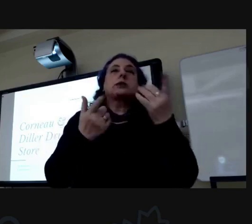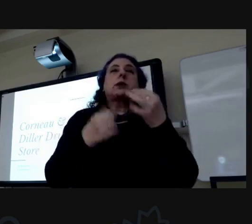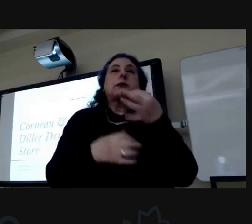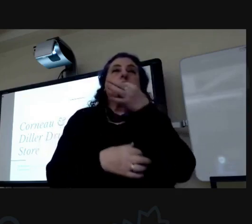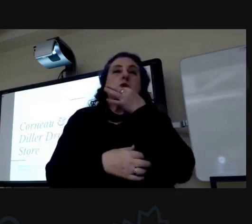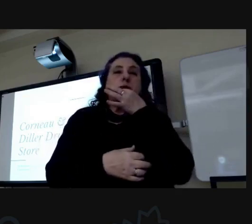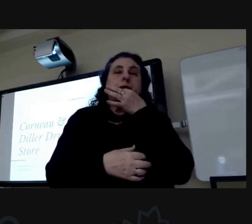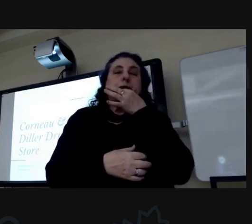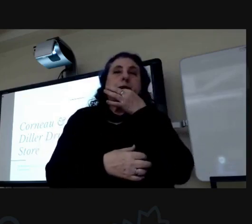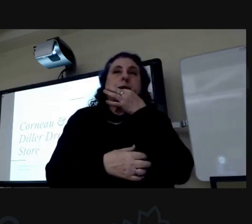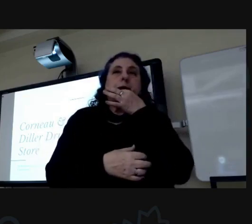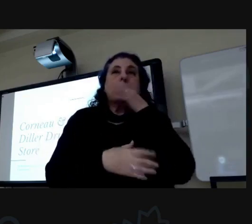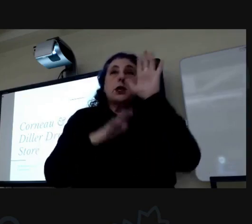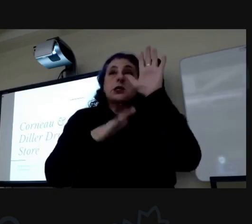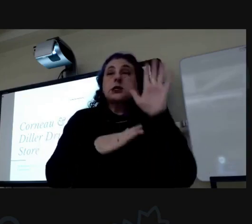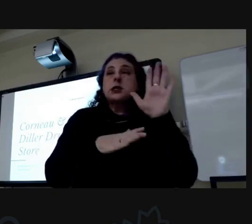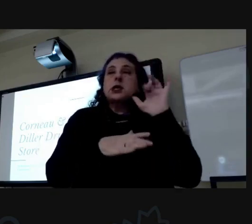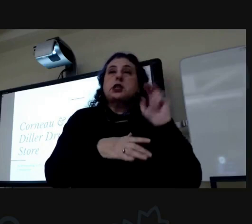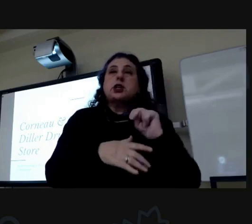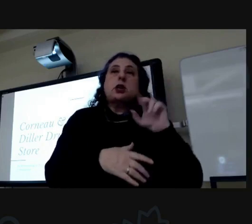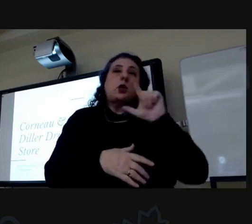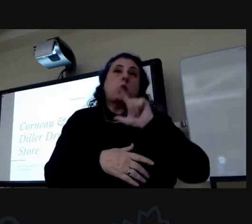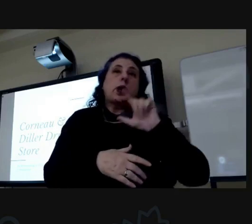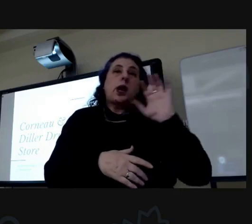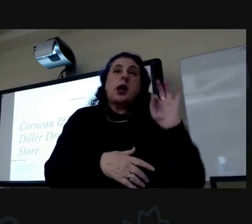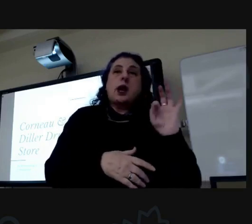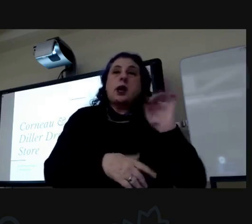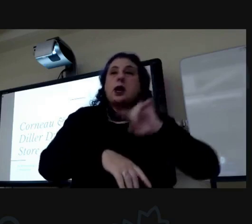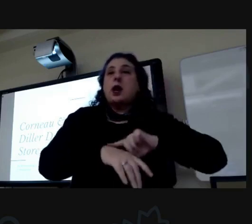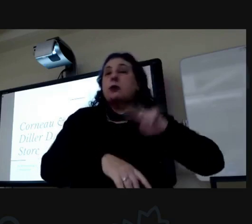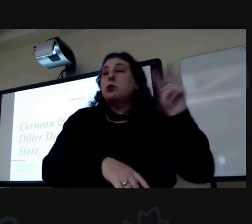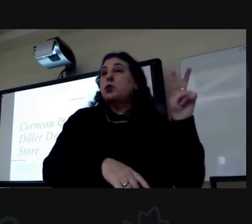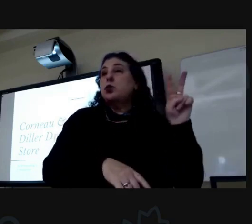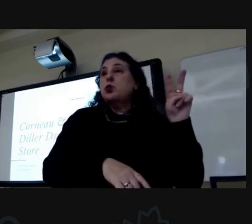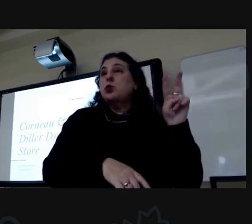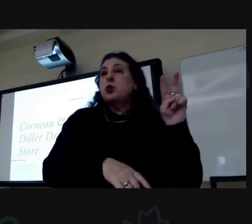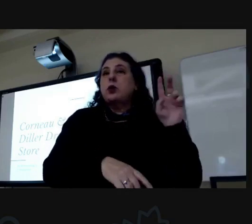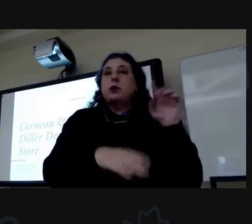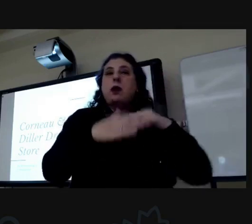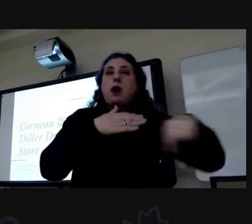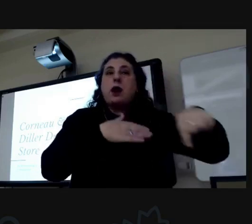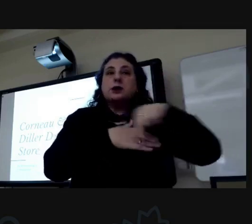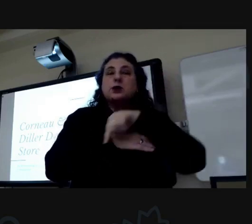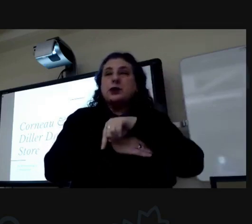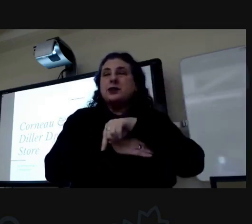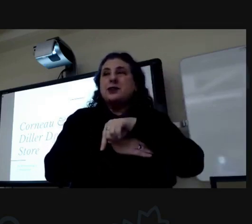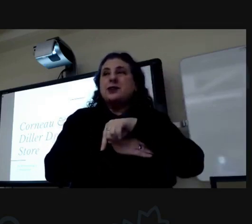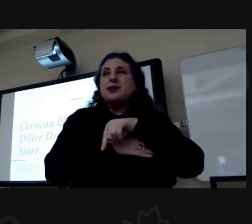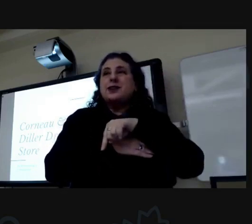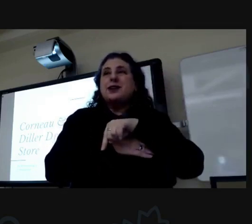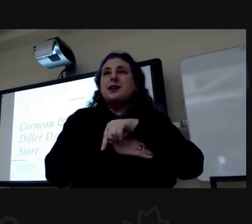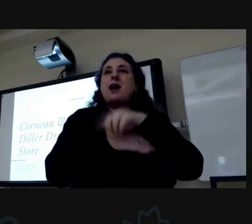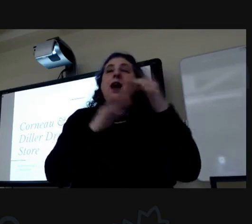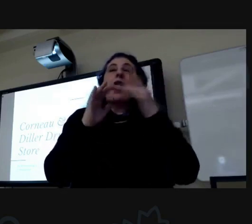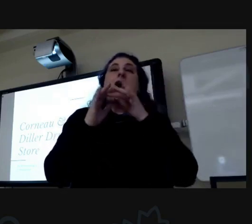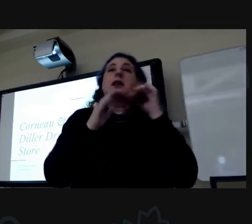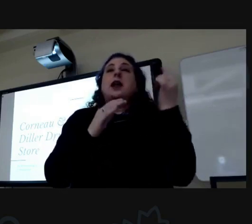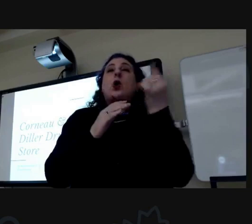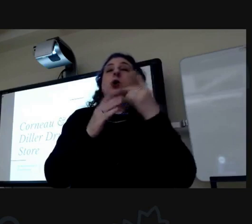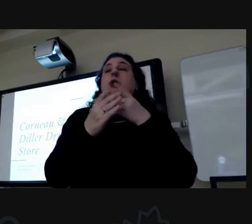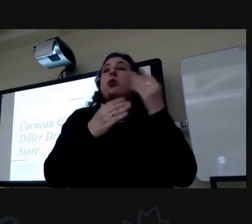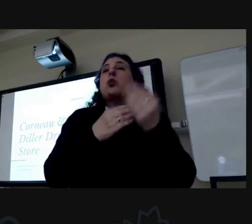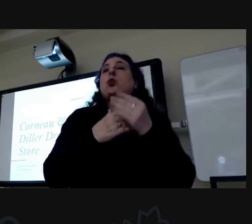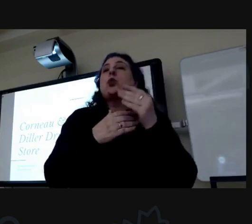on sunday january 29th at two o'clock so one week from this afternoon an online only